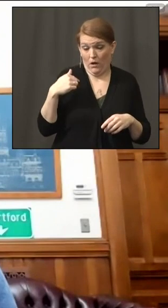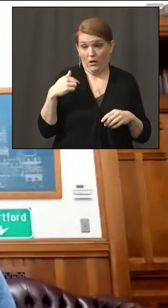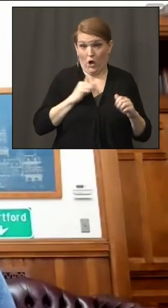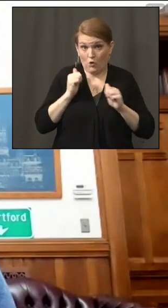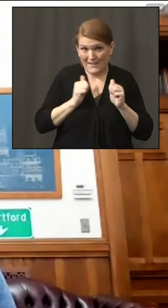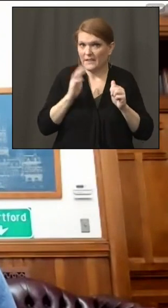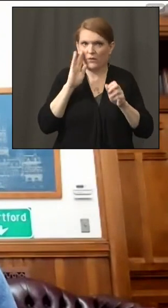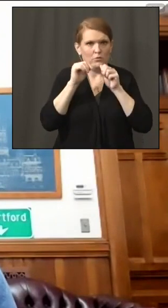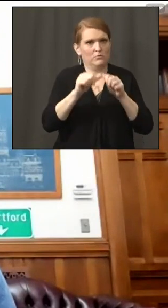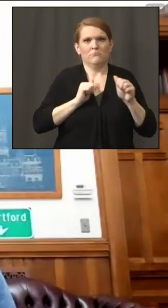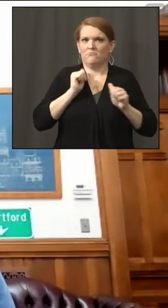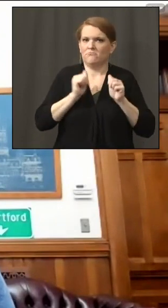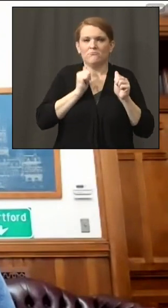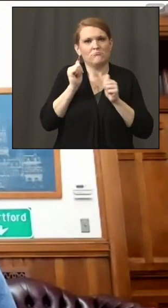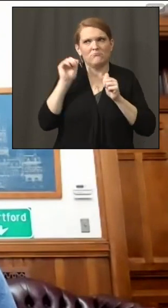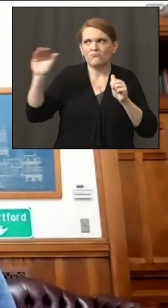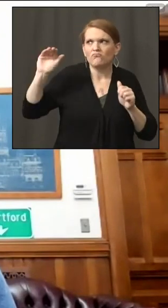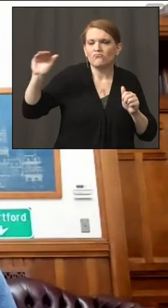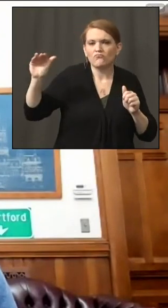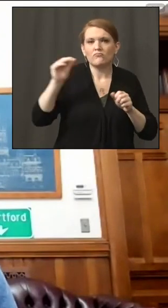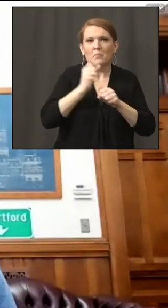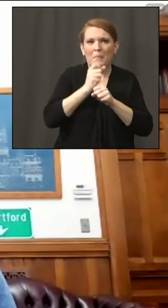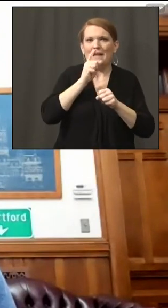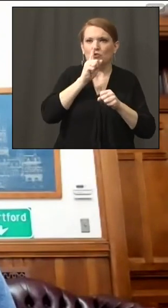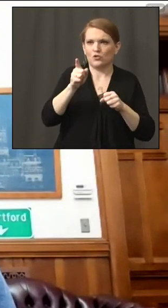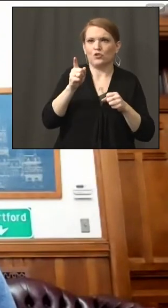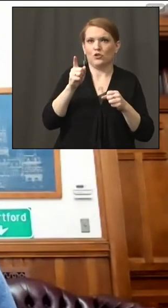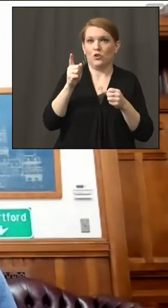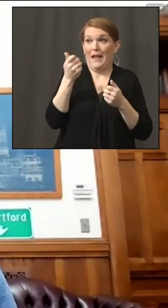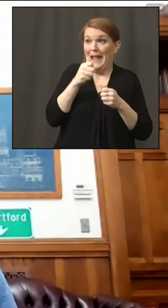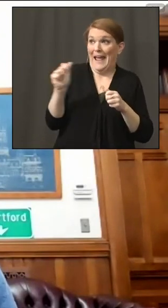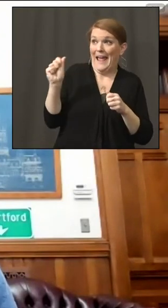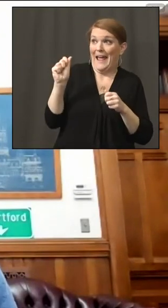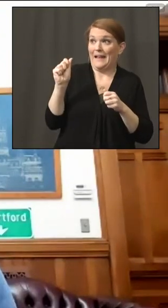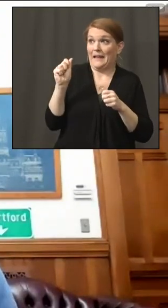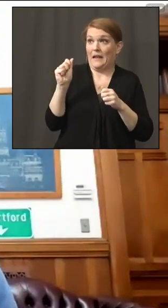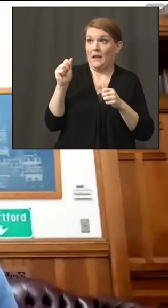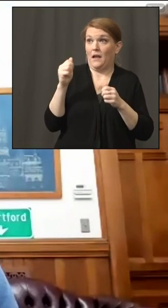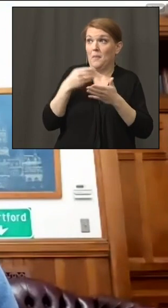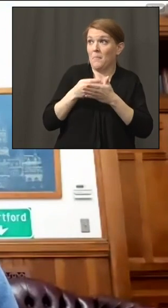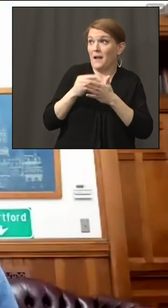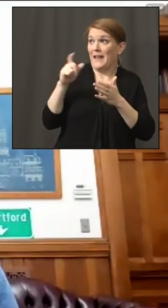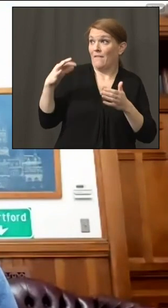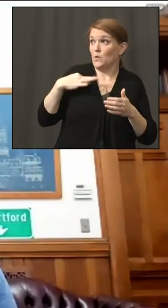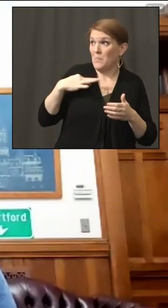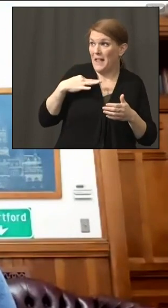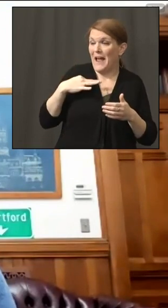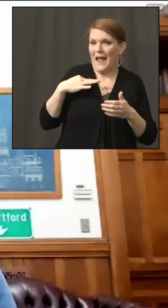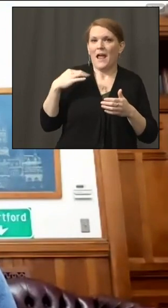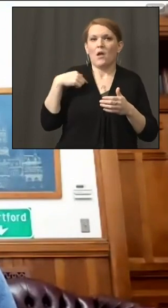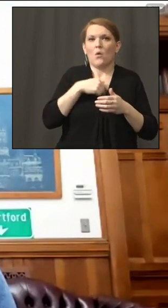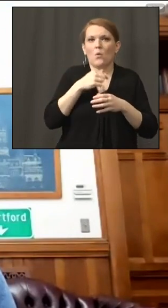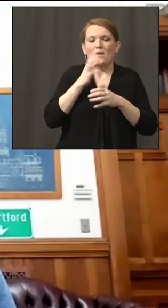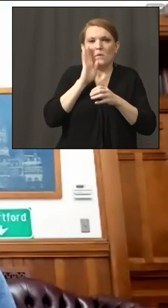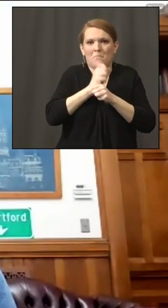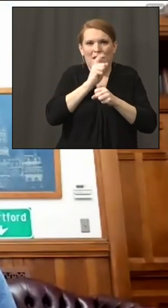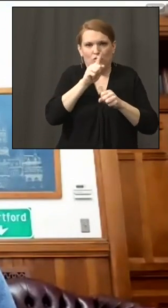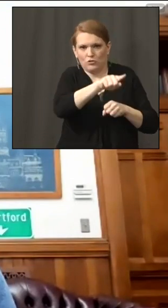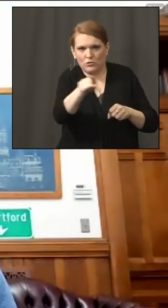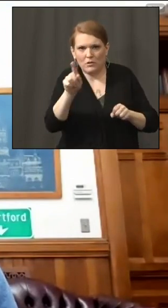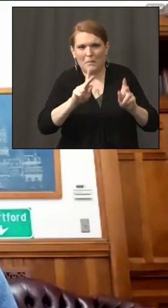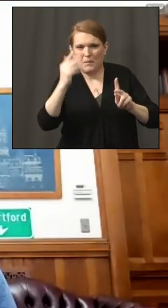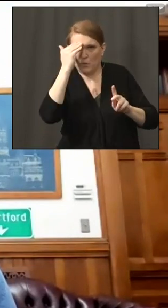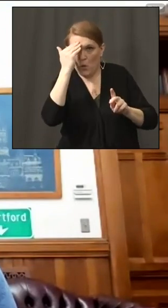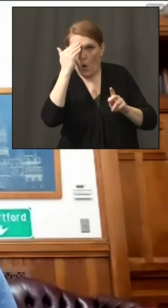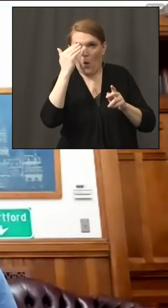that are eligible for the various competitive related funding know about it and have all the information to be able to